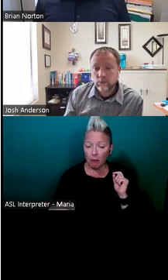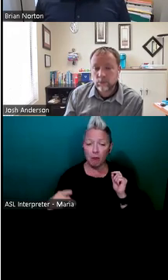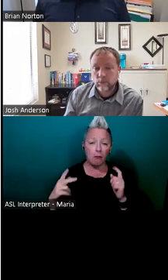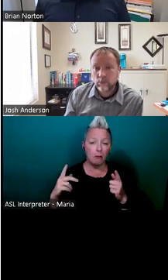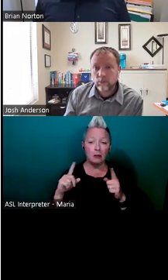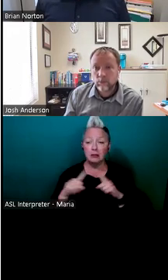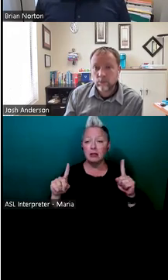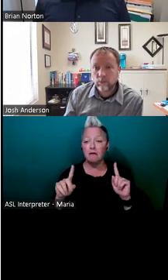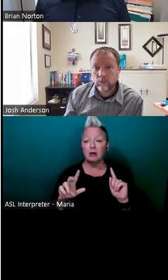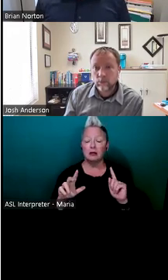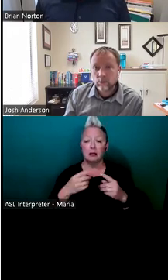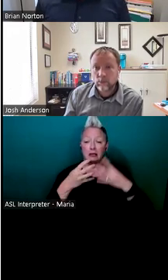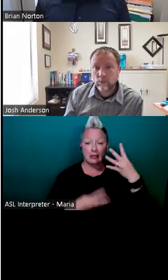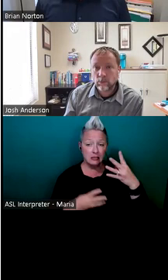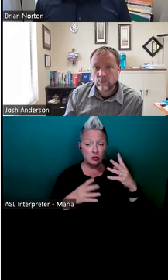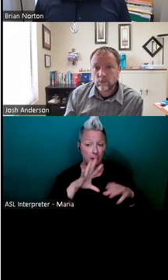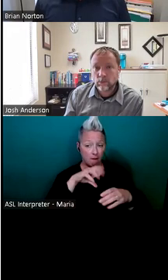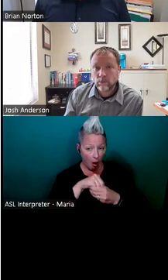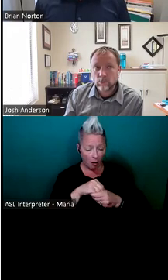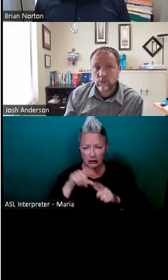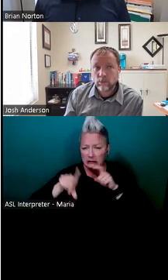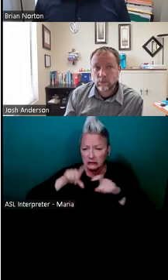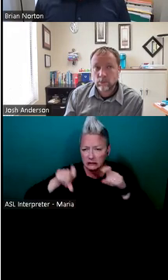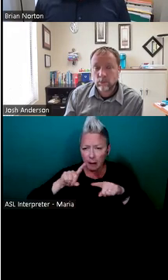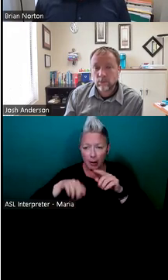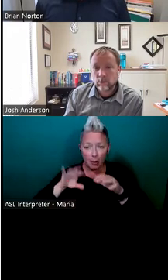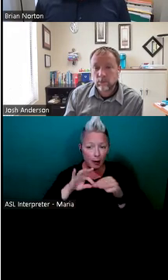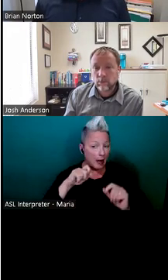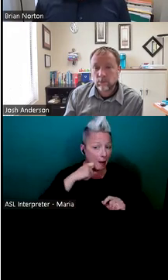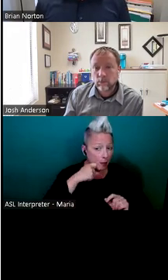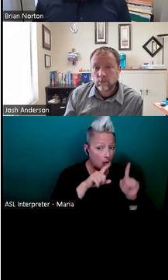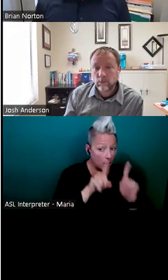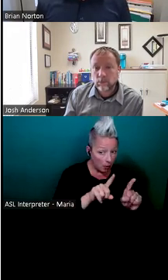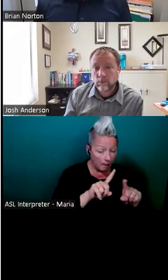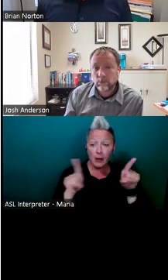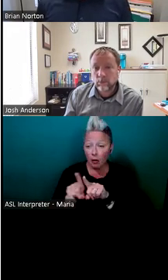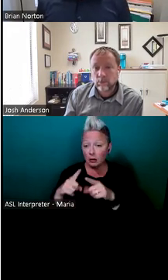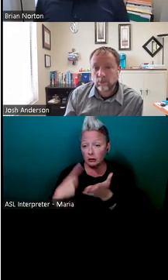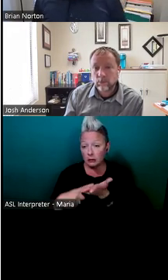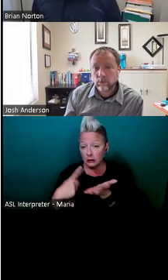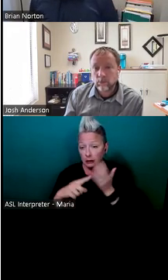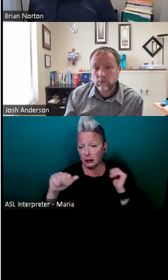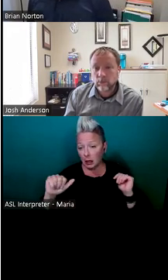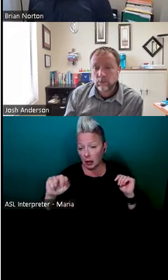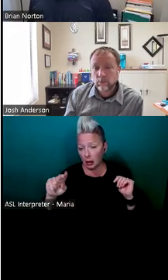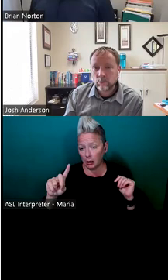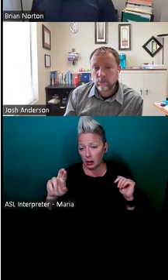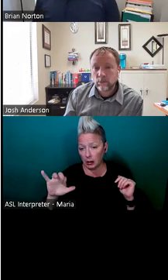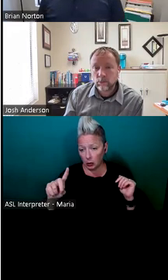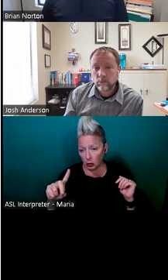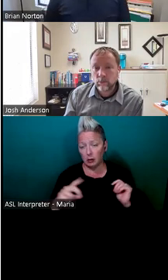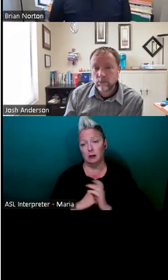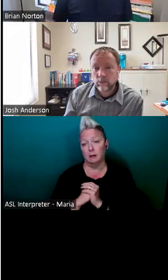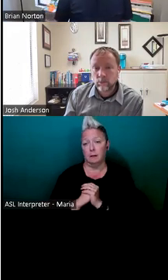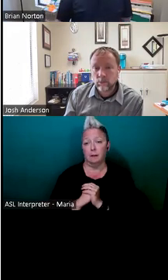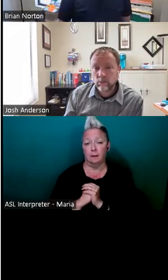be a part of, you can ask lots of questions about different things for Apple, but they also talk about Android as well. Uh, and so, um, if